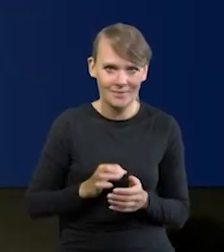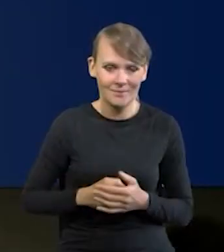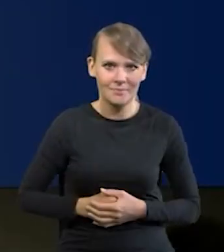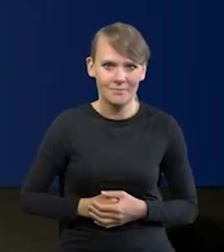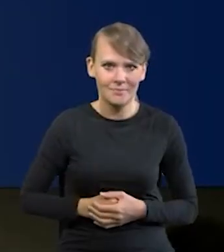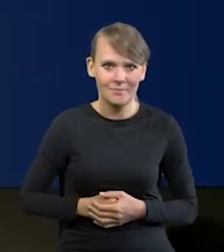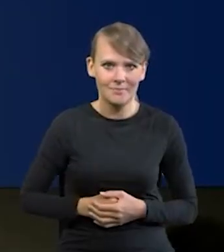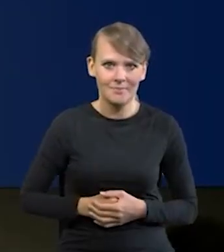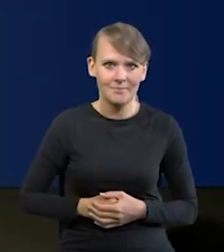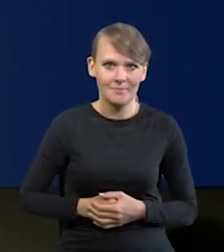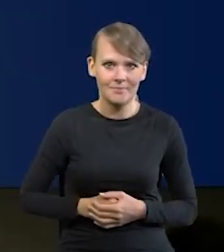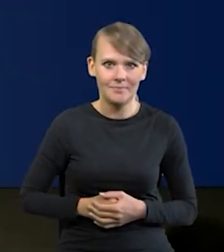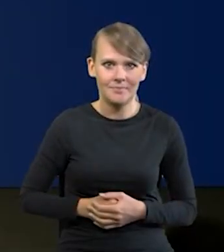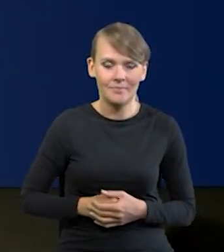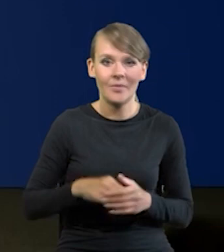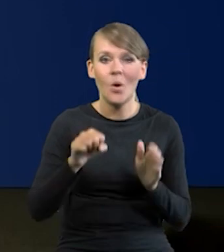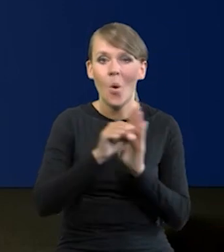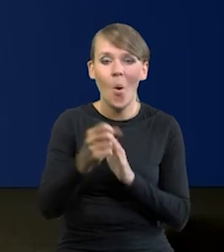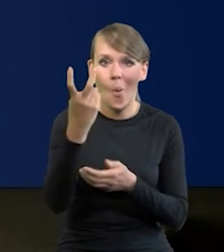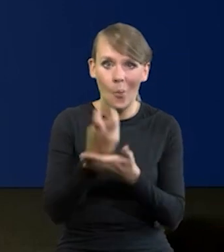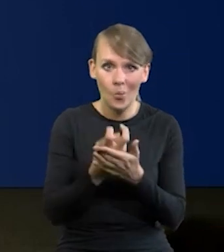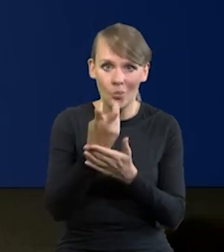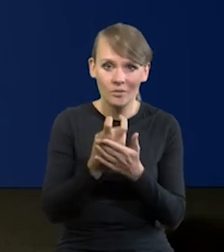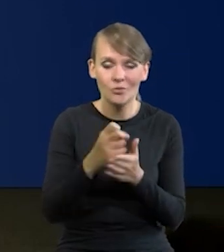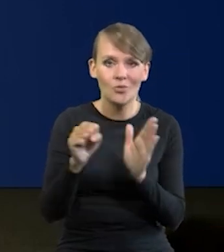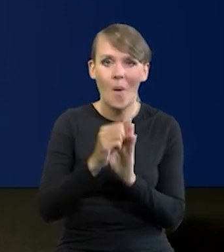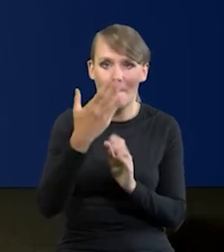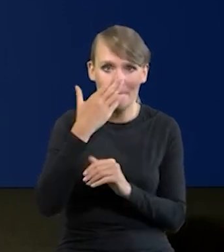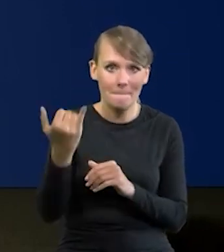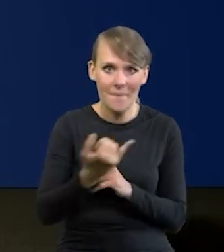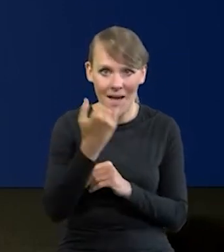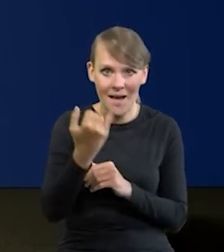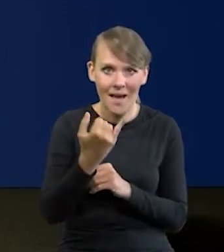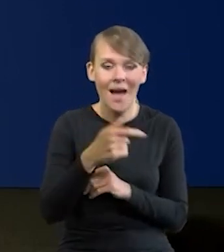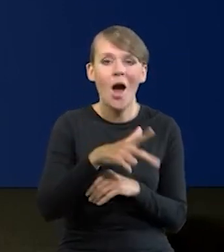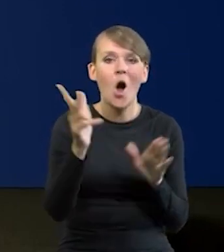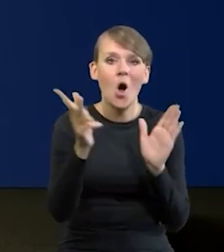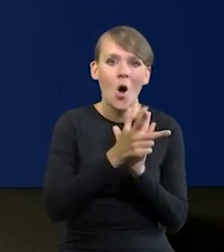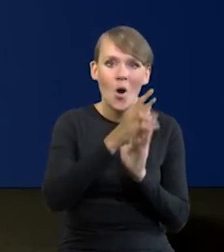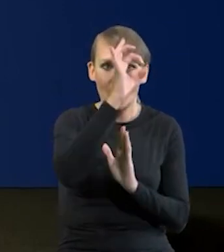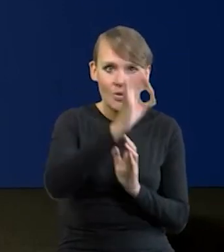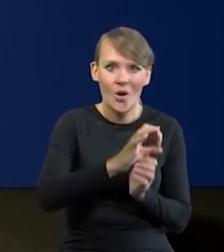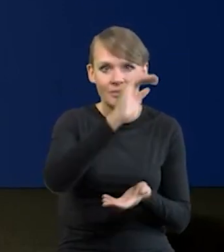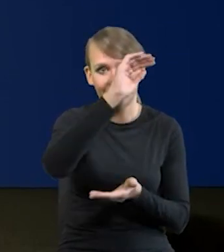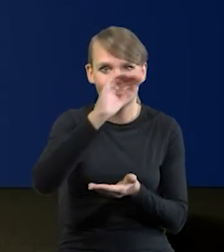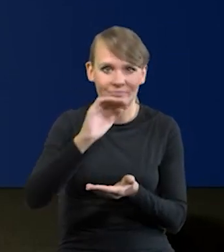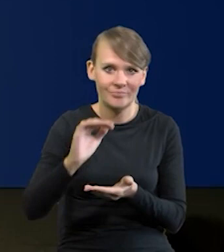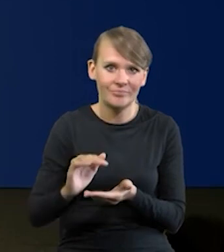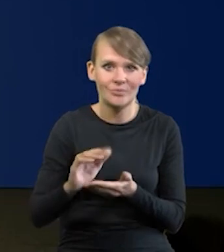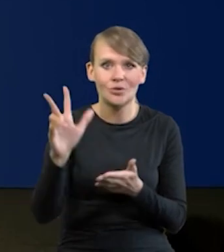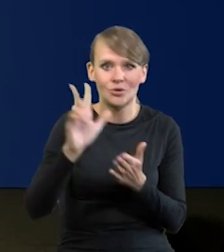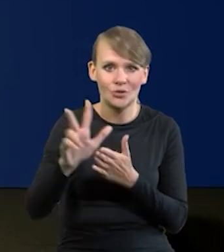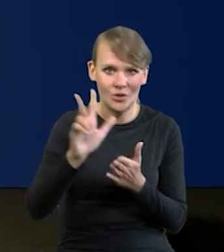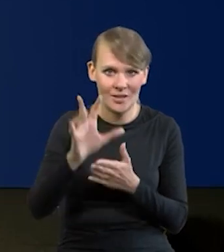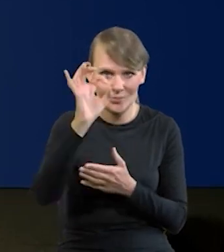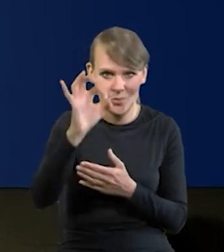The National Bank of Poland likes to gradually adjust interest rates by making several minor reductions instead of one